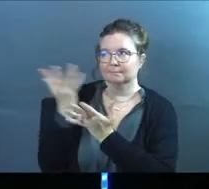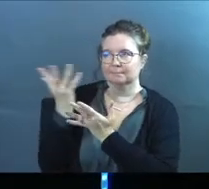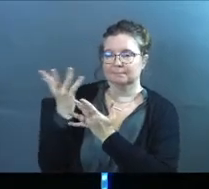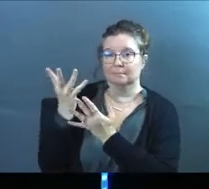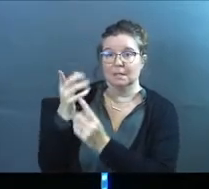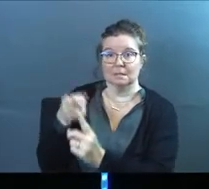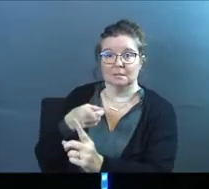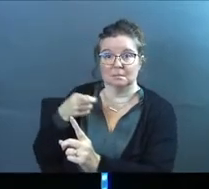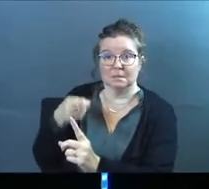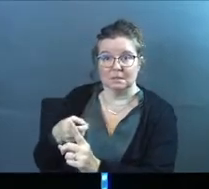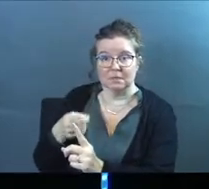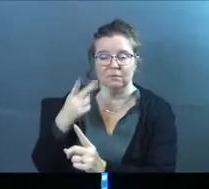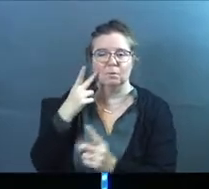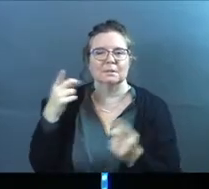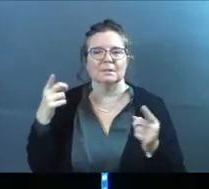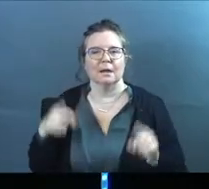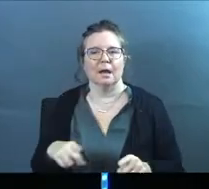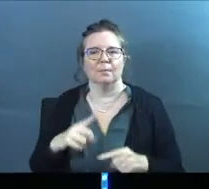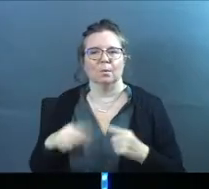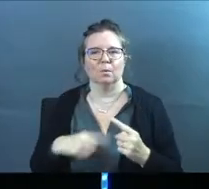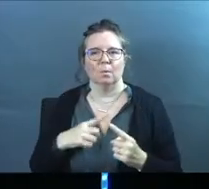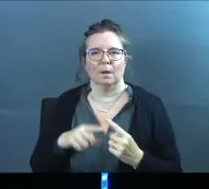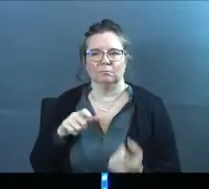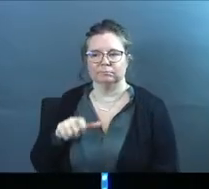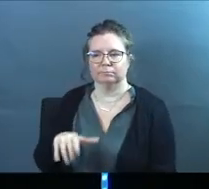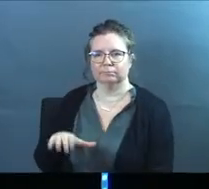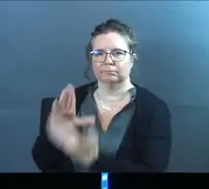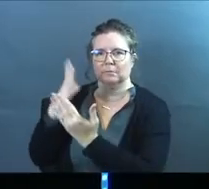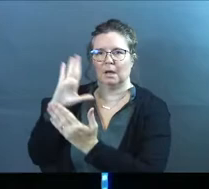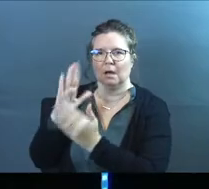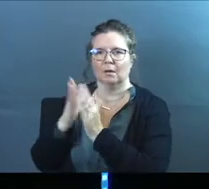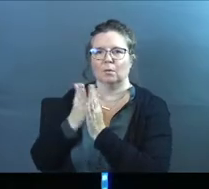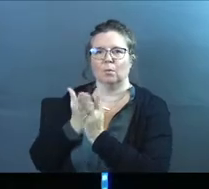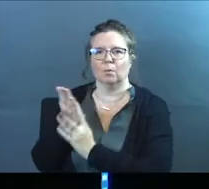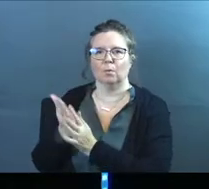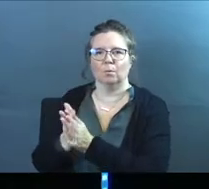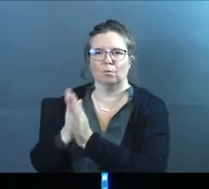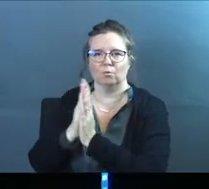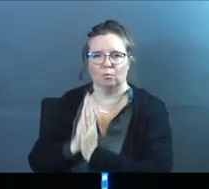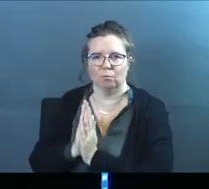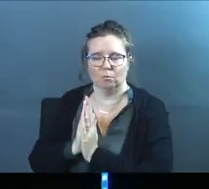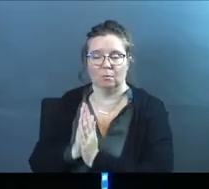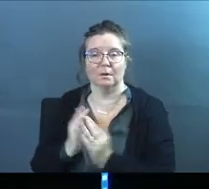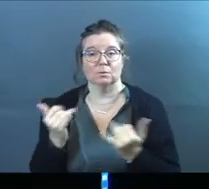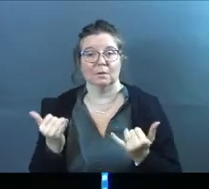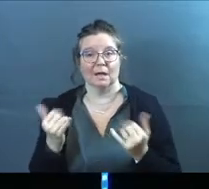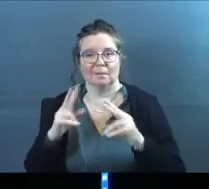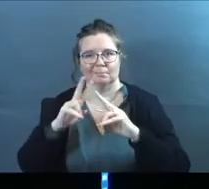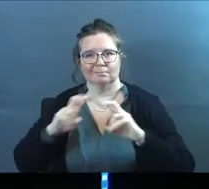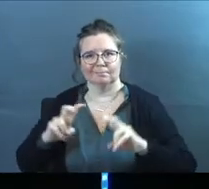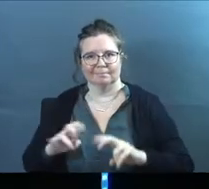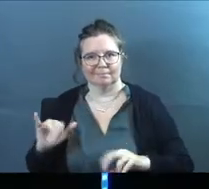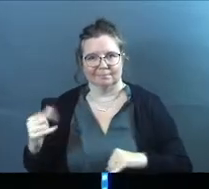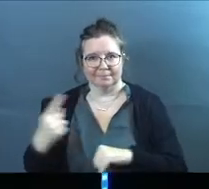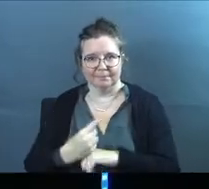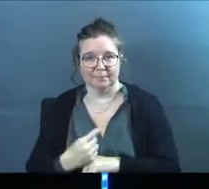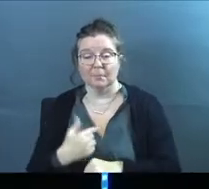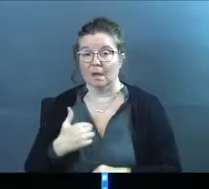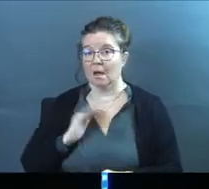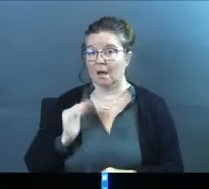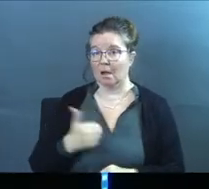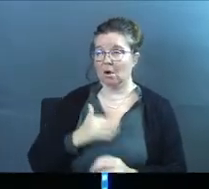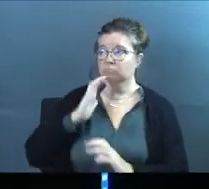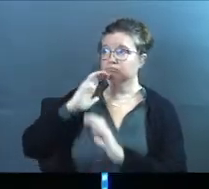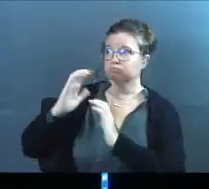Specifically, we see this happen when we go to God in prayer, and that's what we're going to dig into today, okay, is